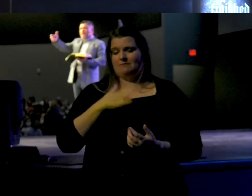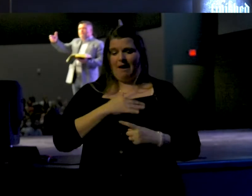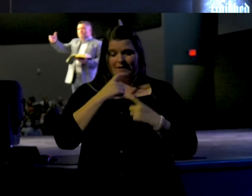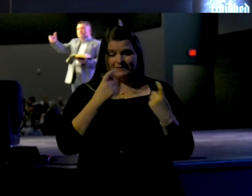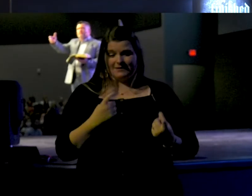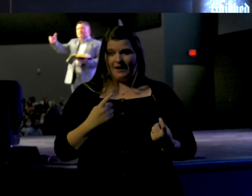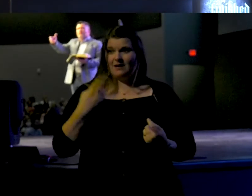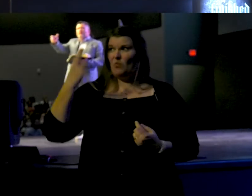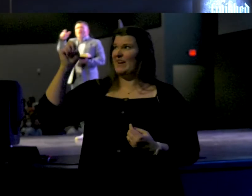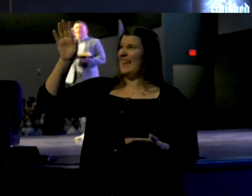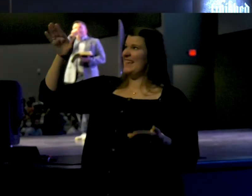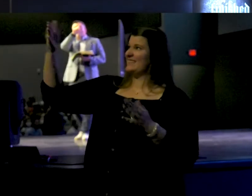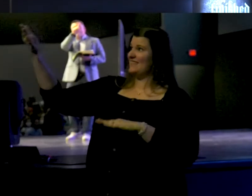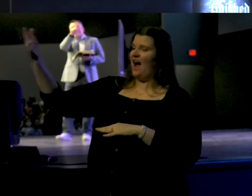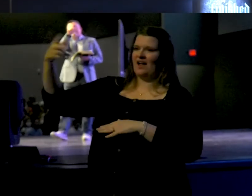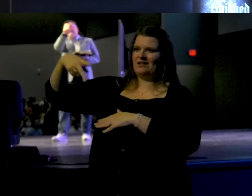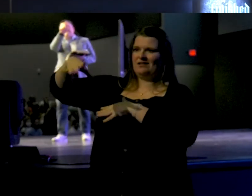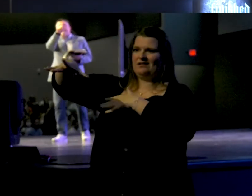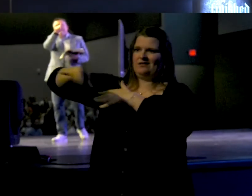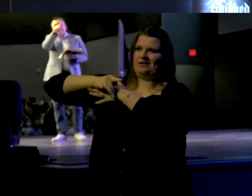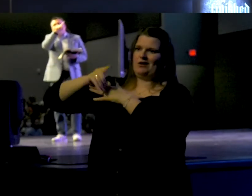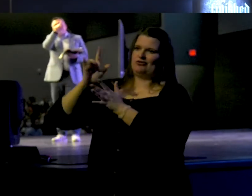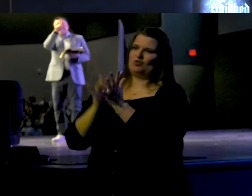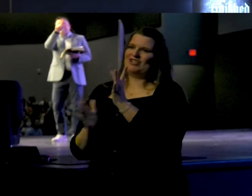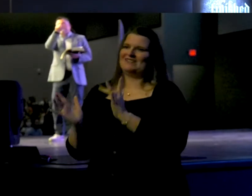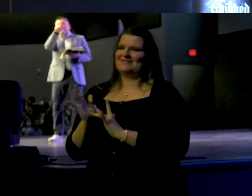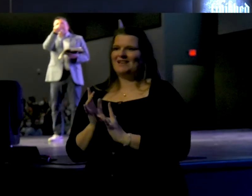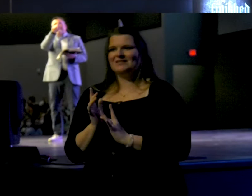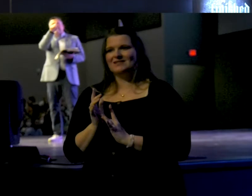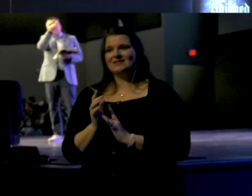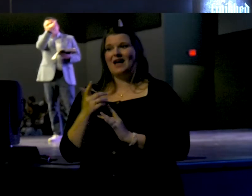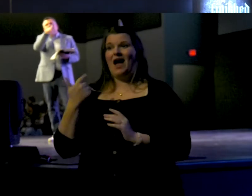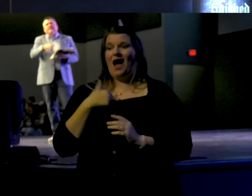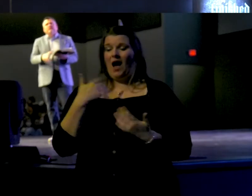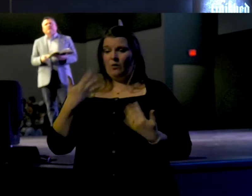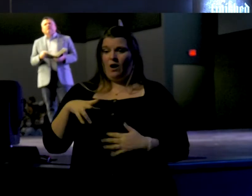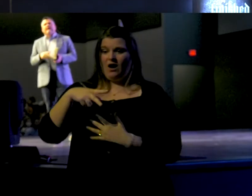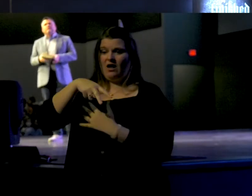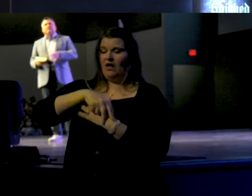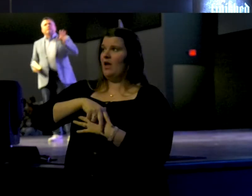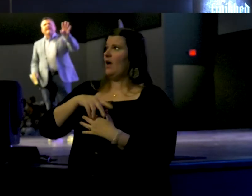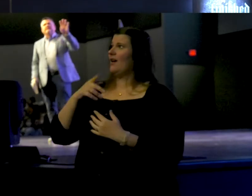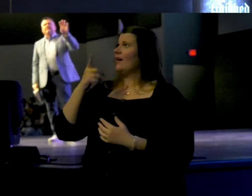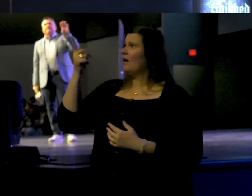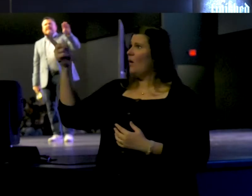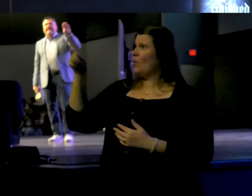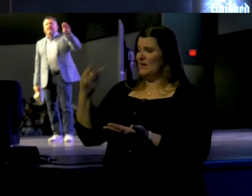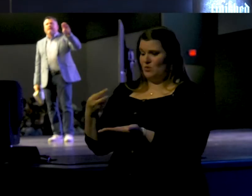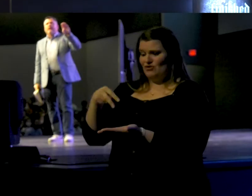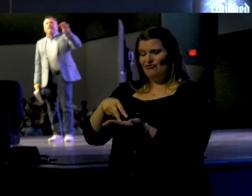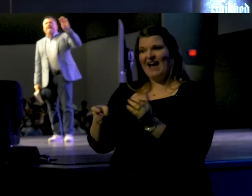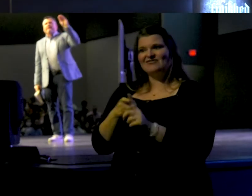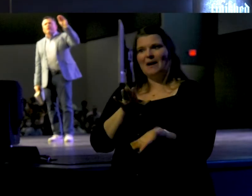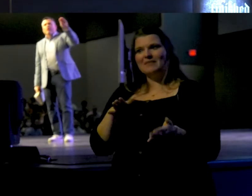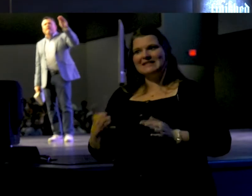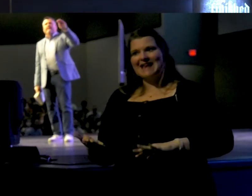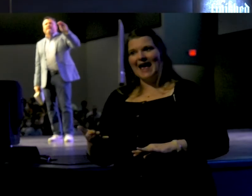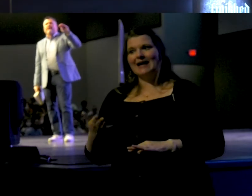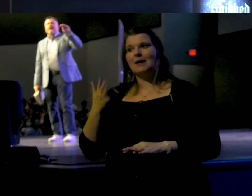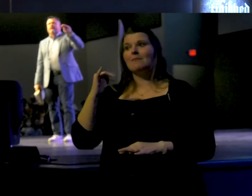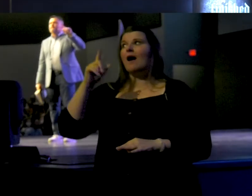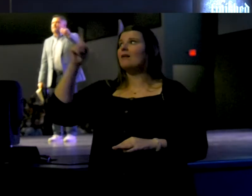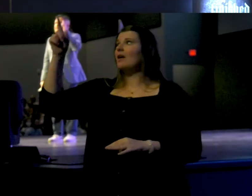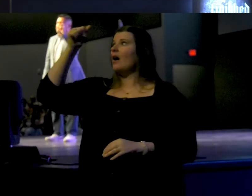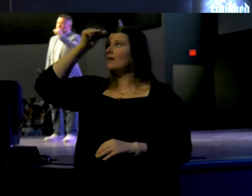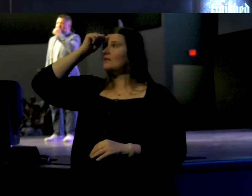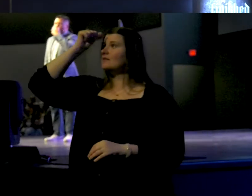was on that cross. We were buried therefore with him by baptism into death in order that just as Christ was raised from the dead by the glory